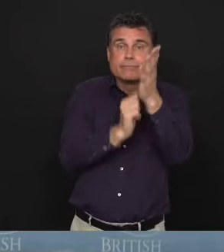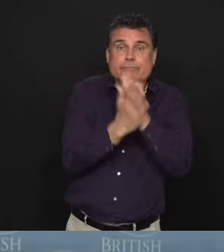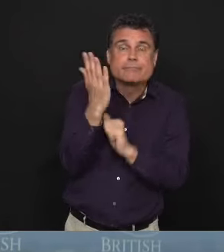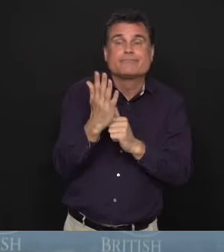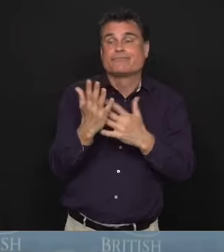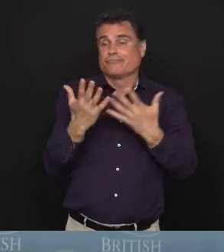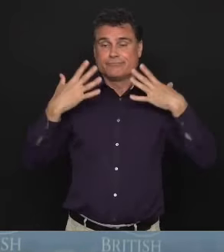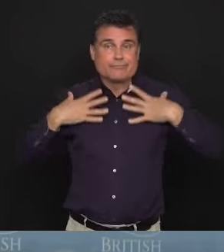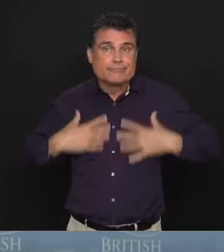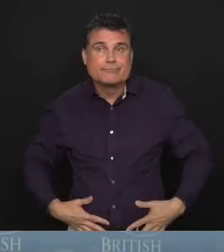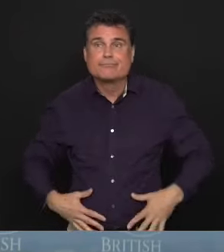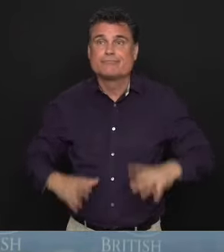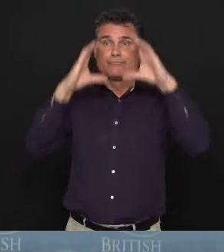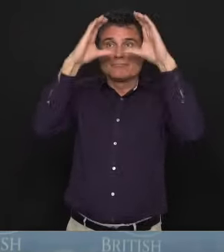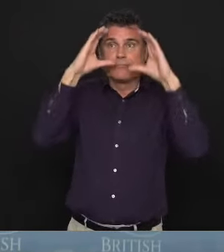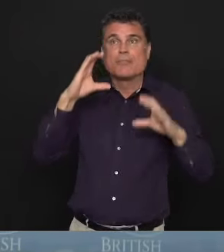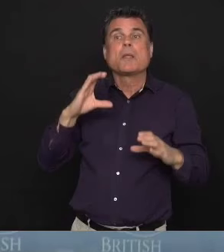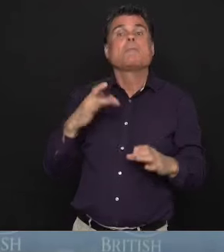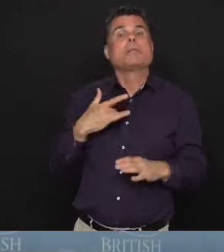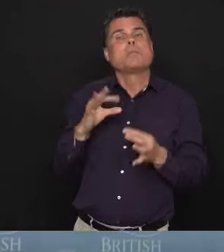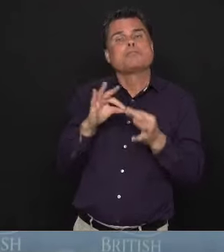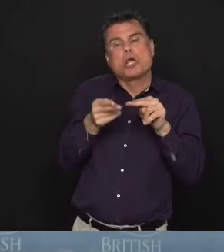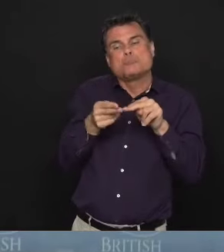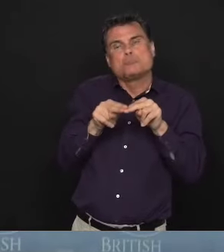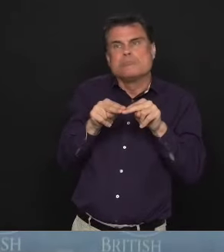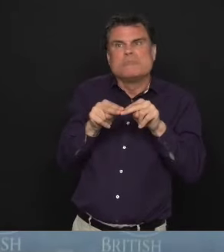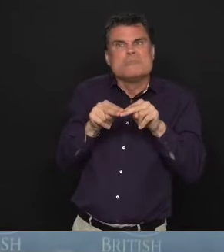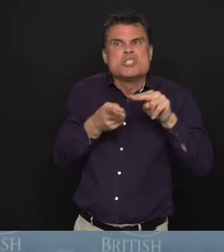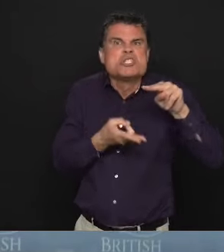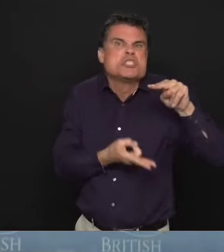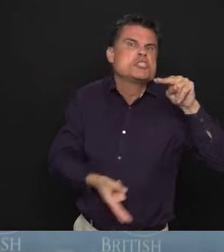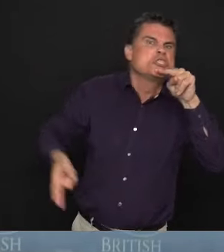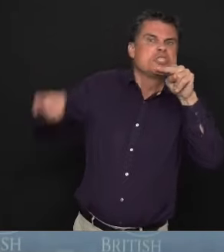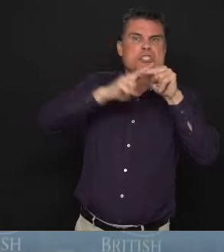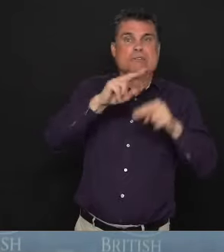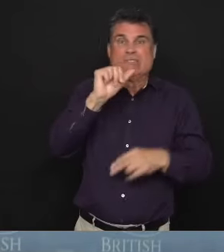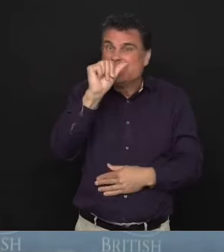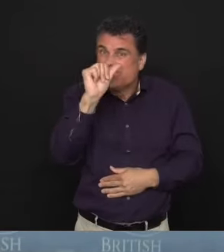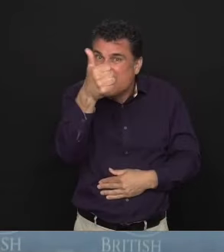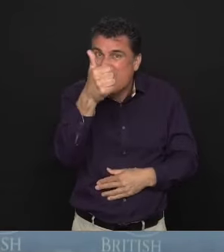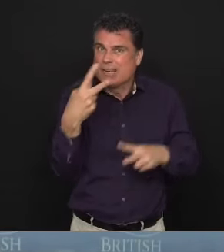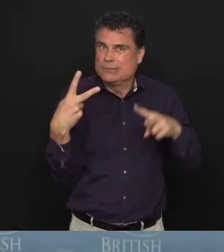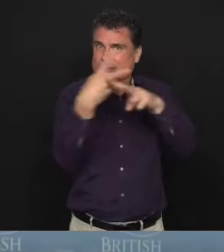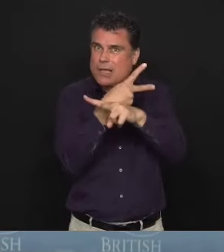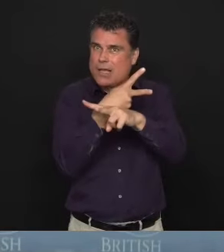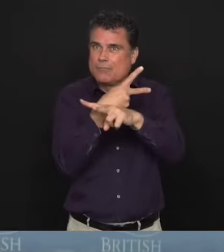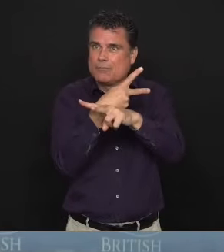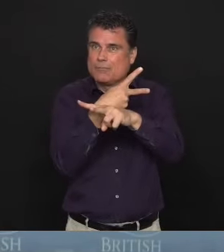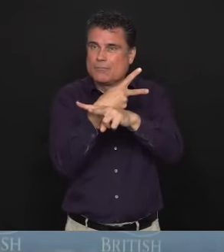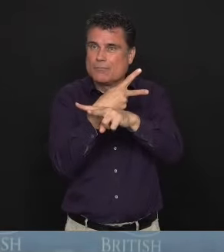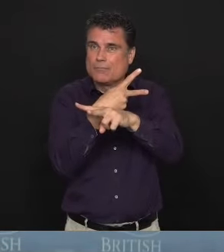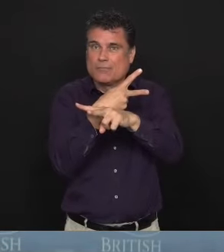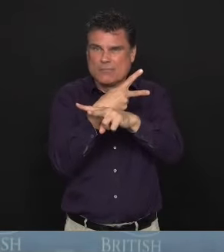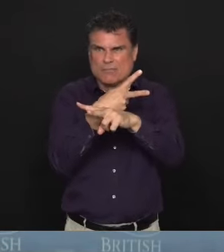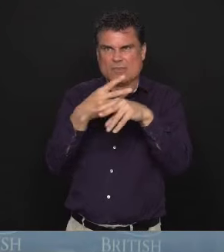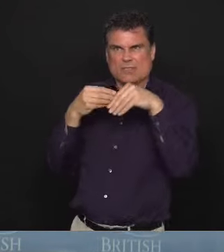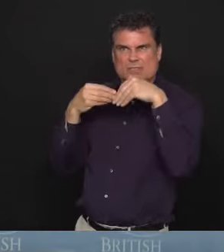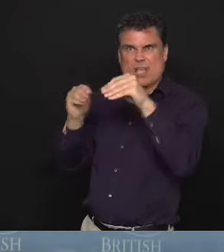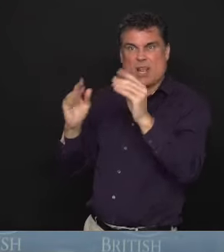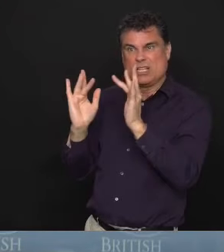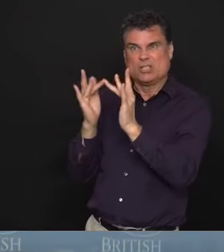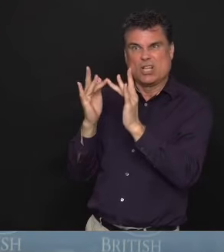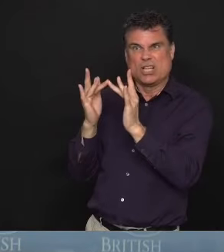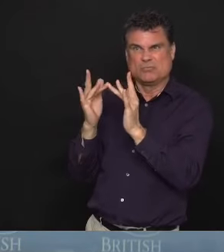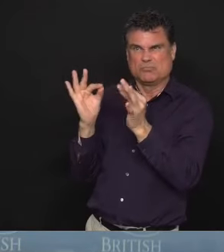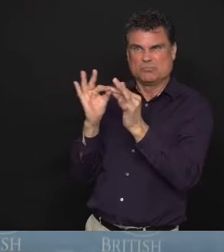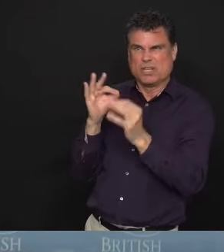normal price that you're seeing in other locations or is being sold online at exorbitant prices, again,